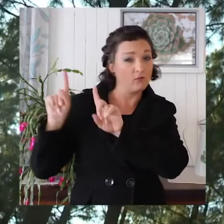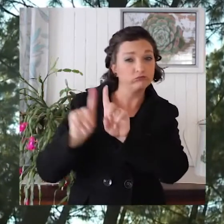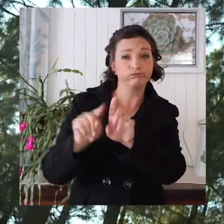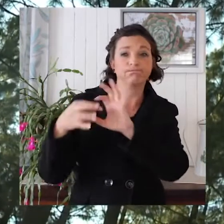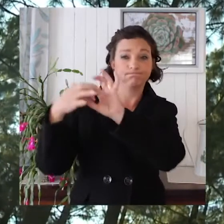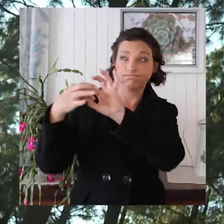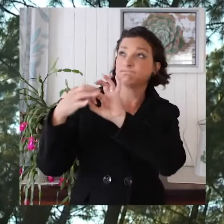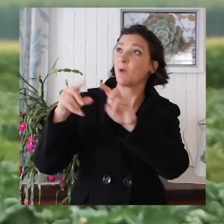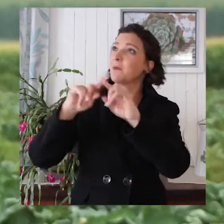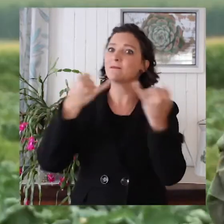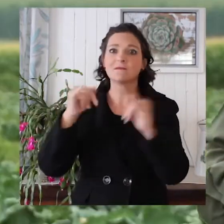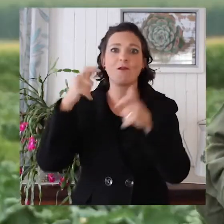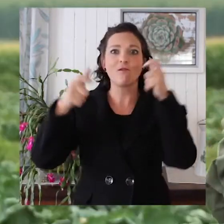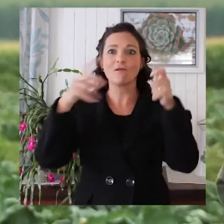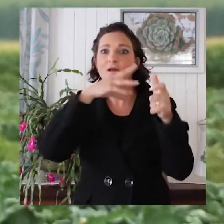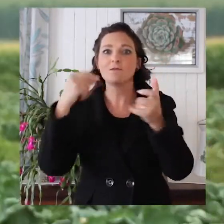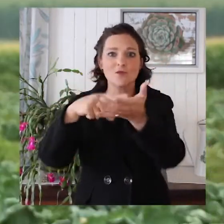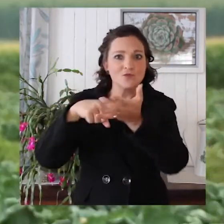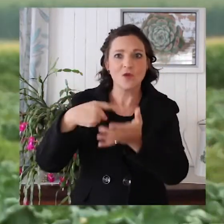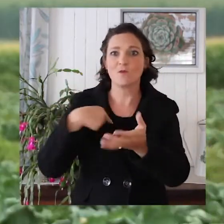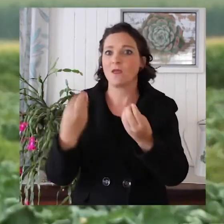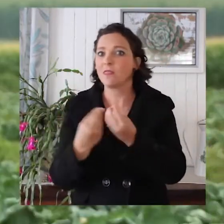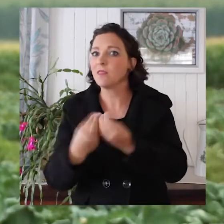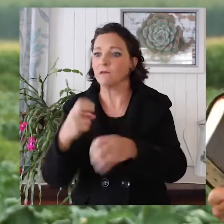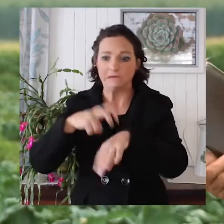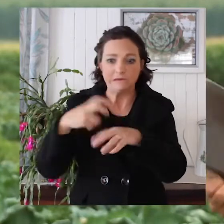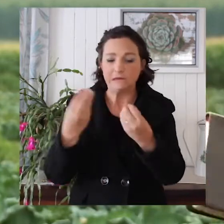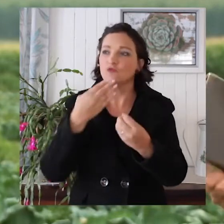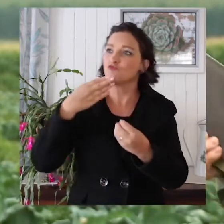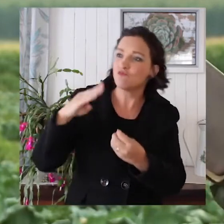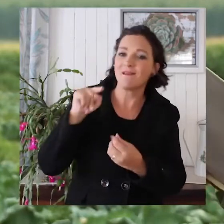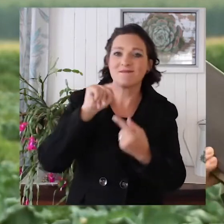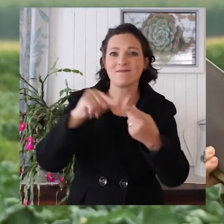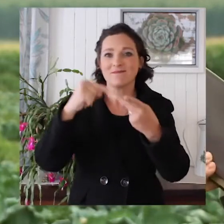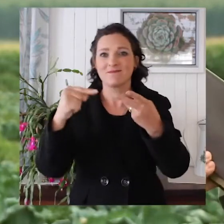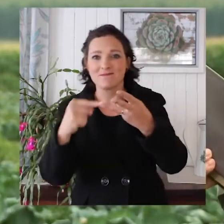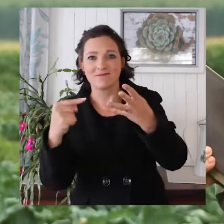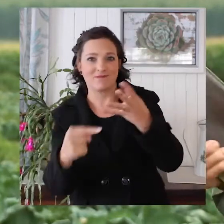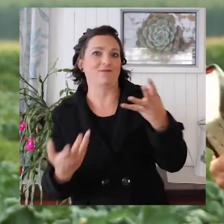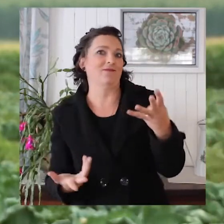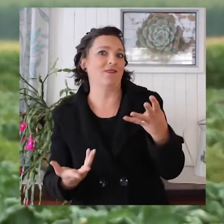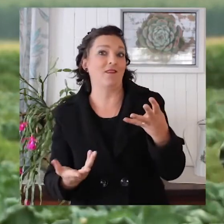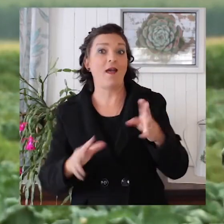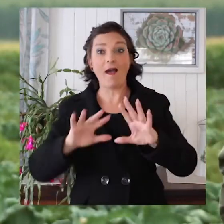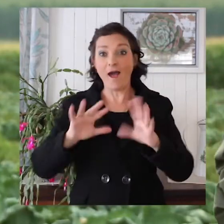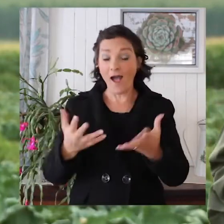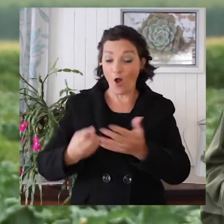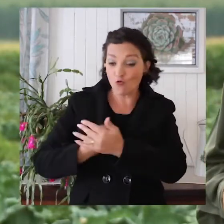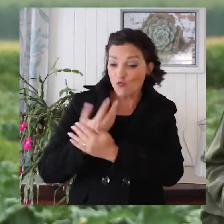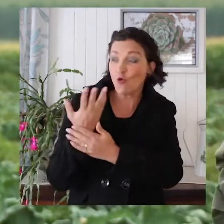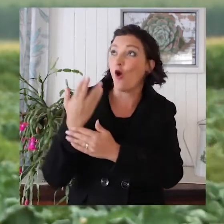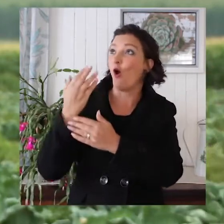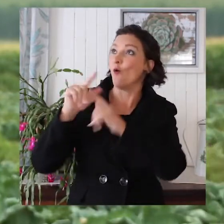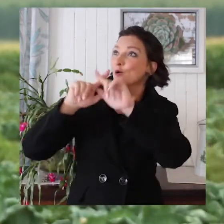until now, there's still things that the Holy Spirit reveals to me that I need to repent of. And that's how